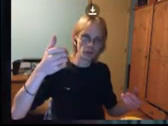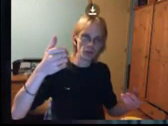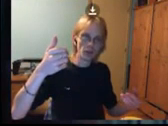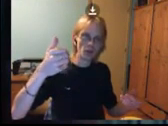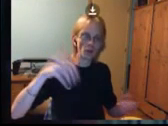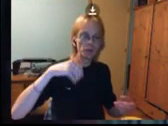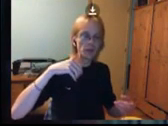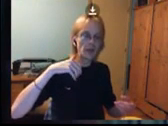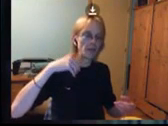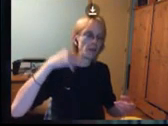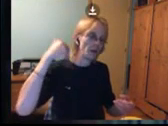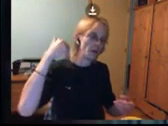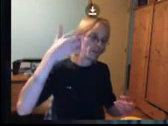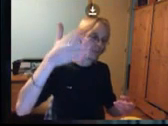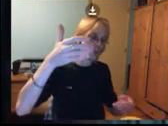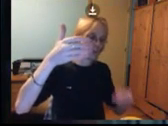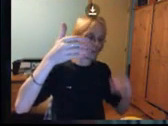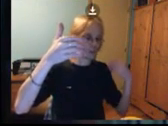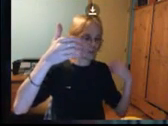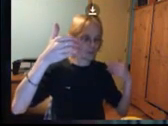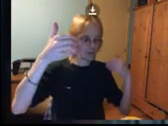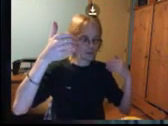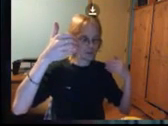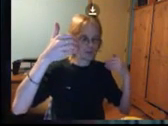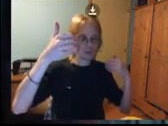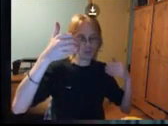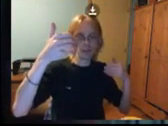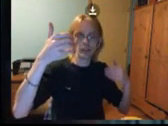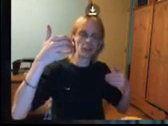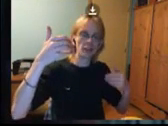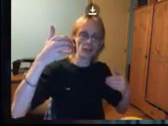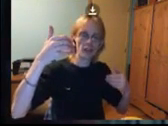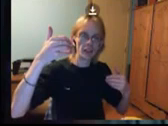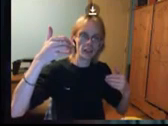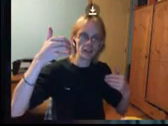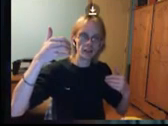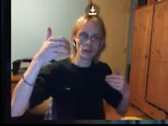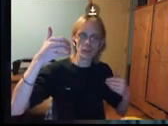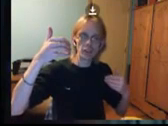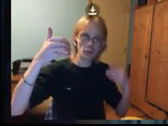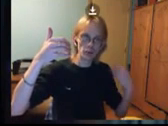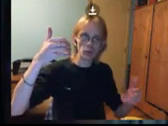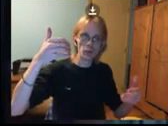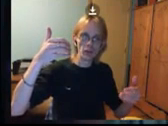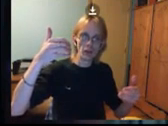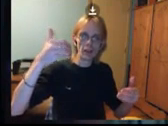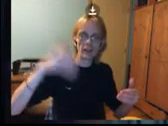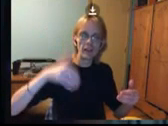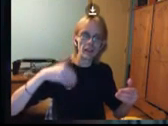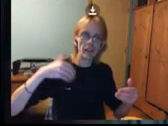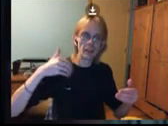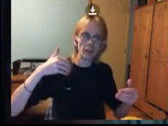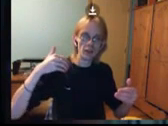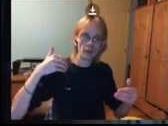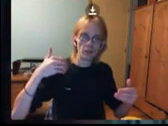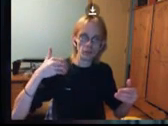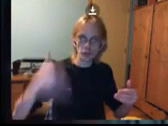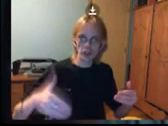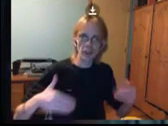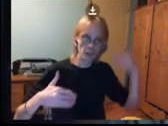window. Or you can have a video which is actually a conversation with someone and then they can